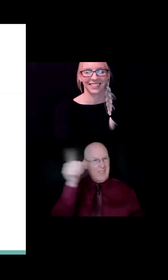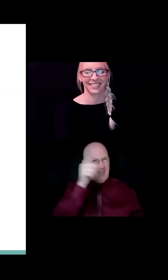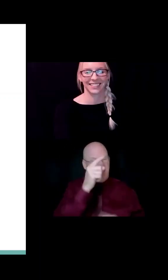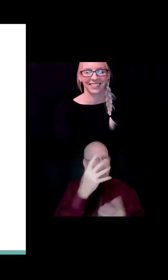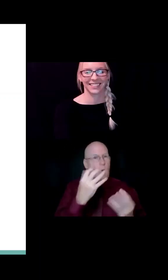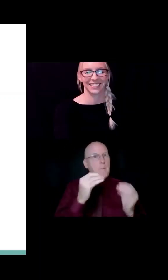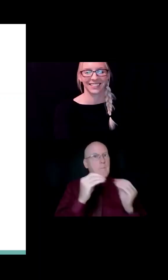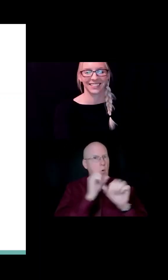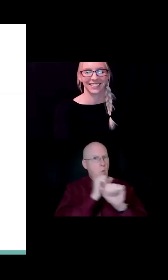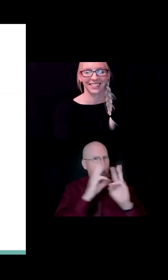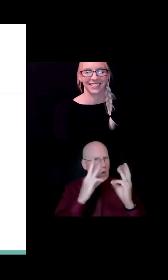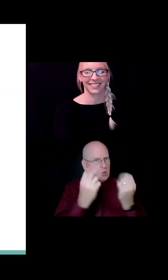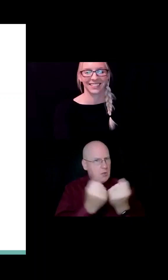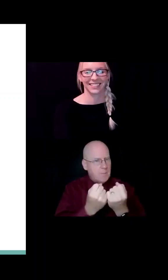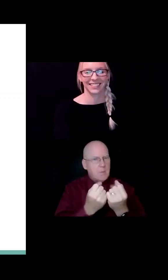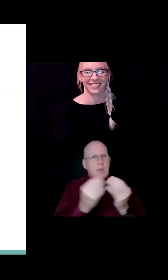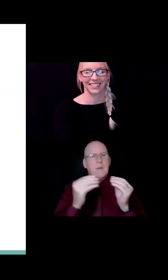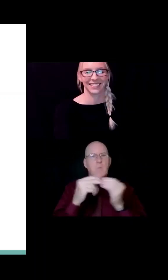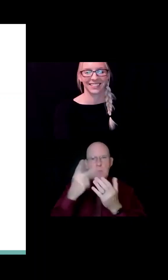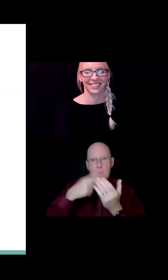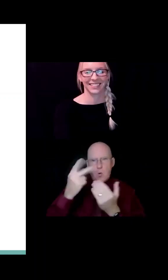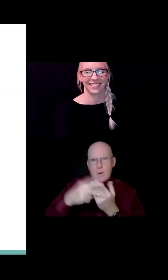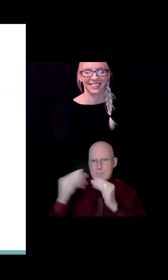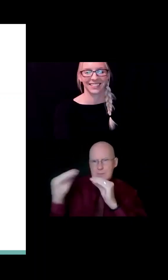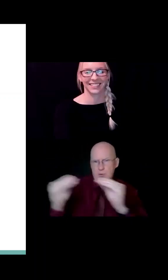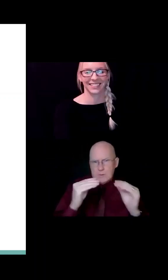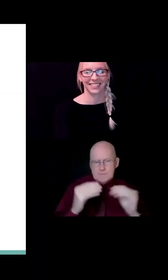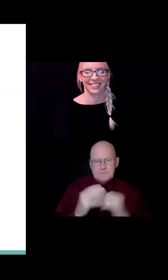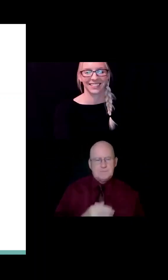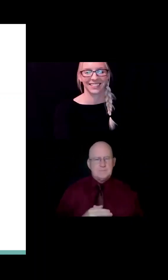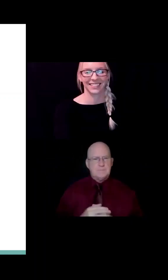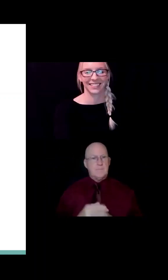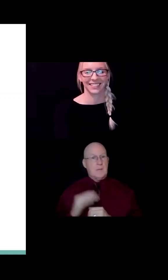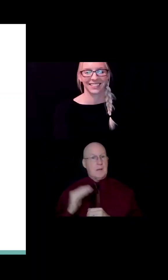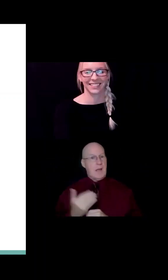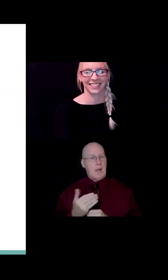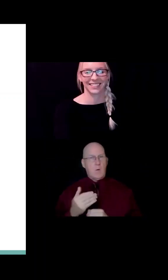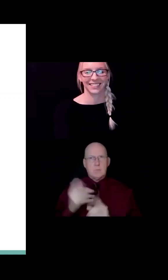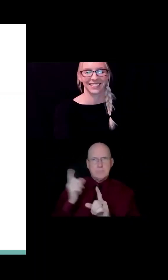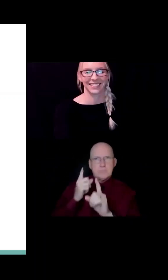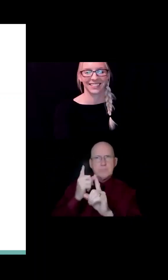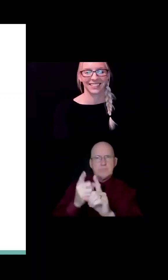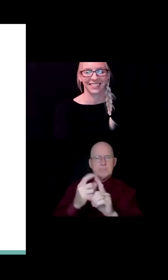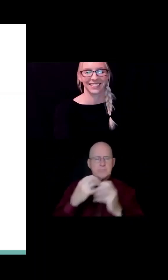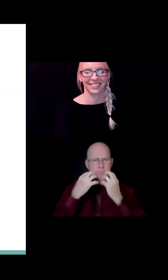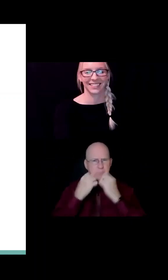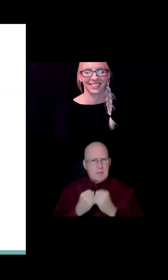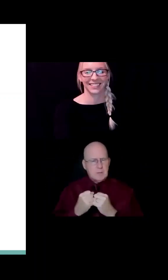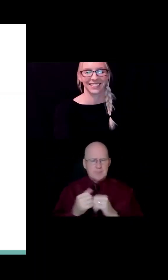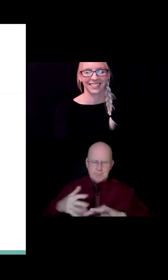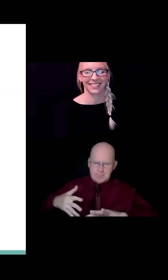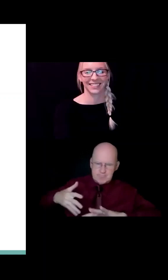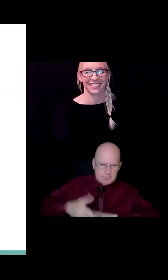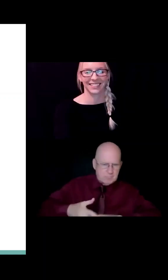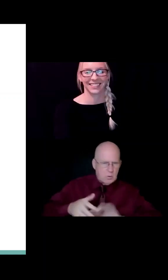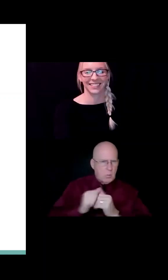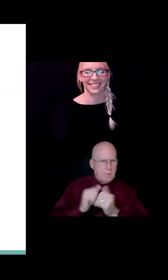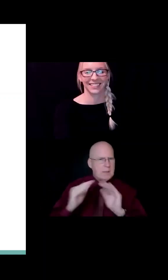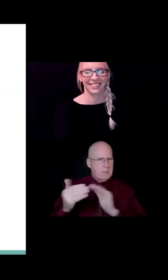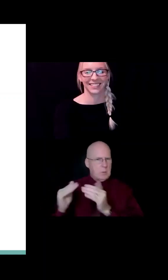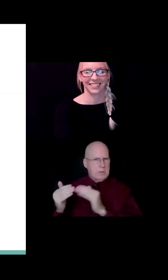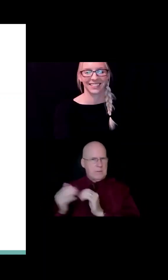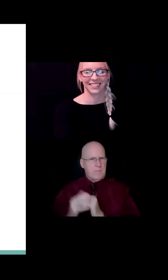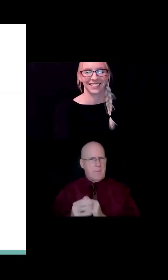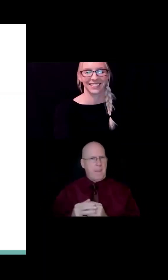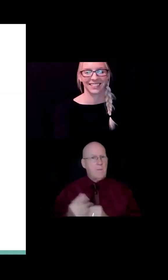workshops and programming from us. Our mission and values are deeply rooted in community. We have a unique perspective on